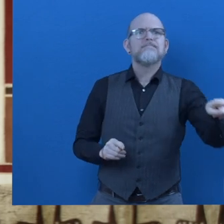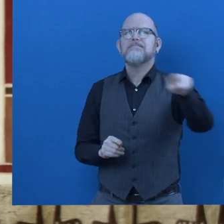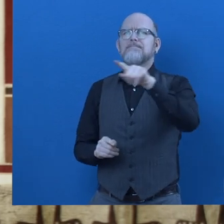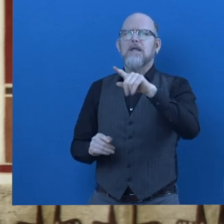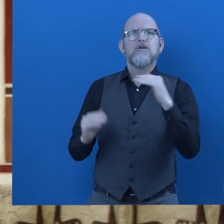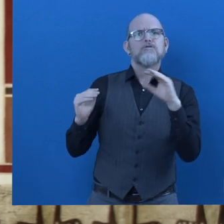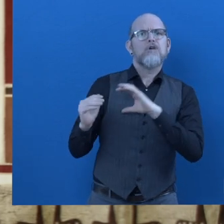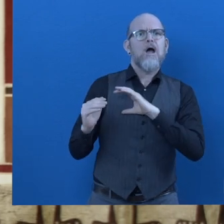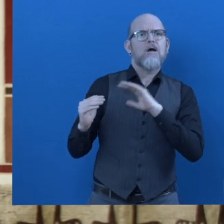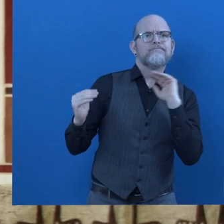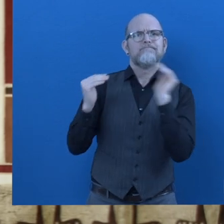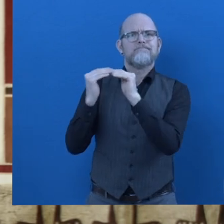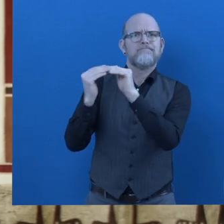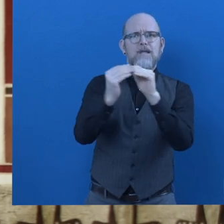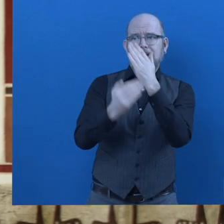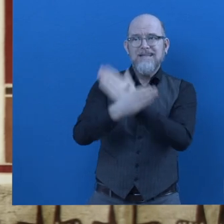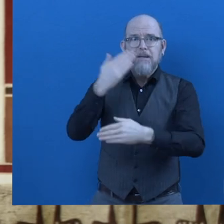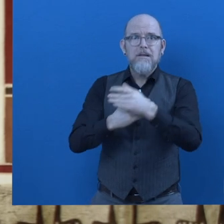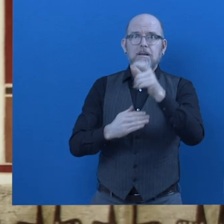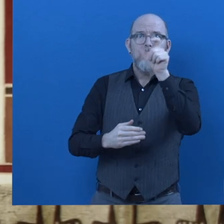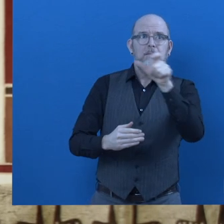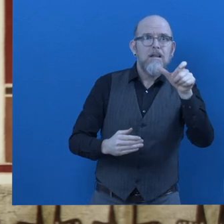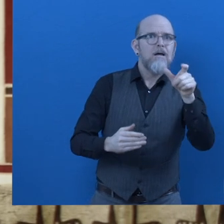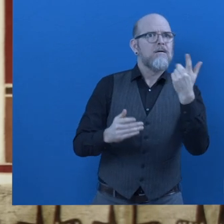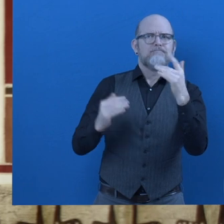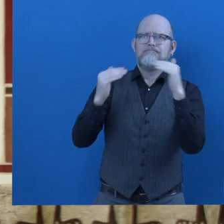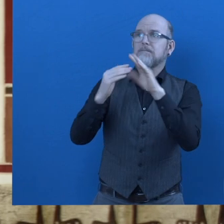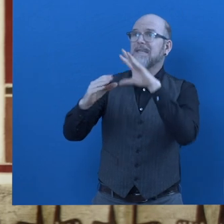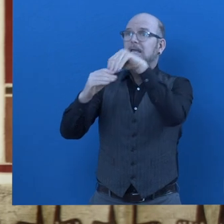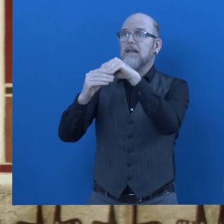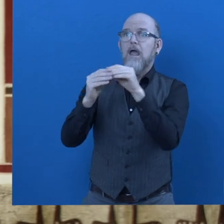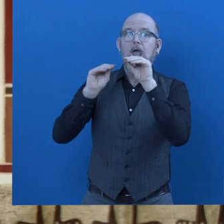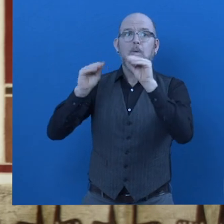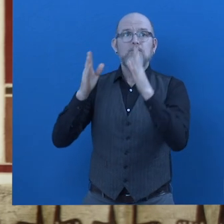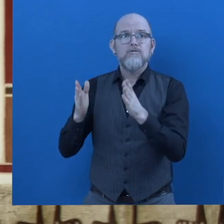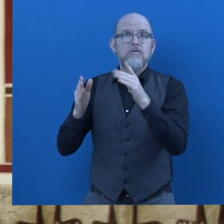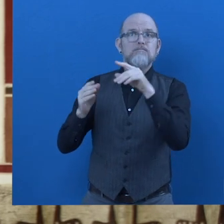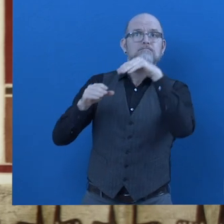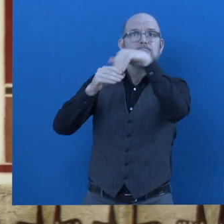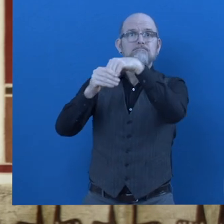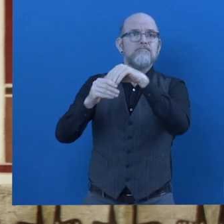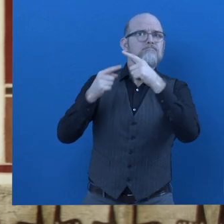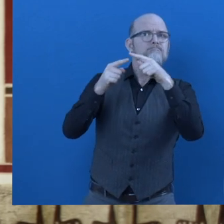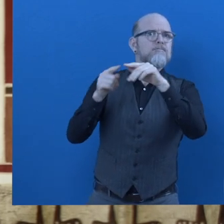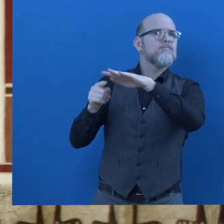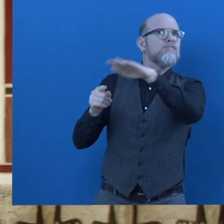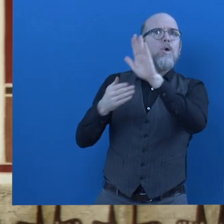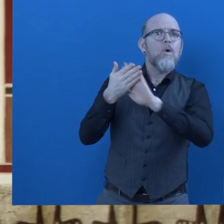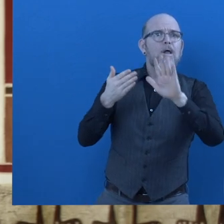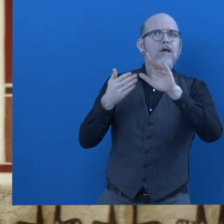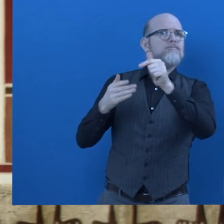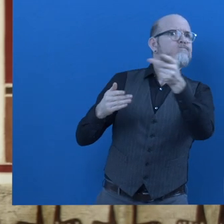for persons with disabilities in Tibet colleges. It tries to create